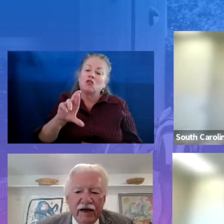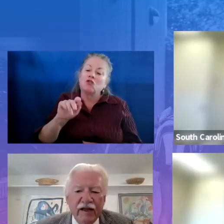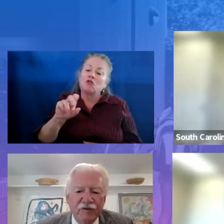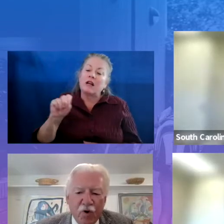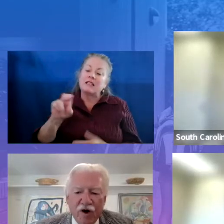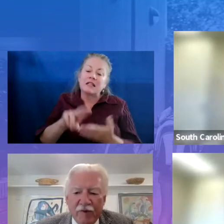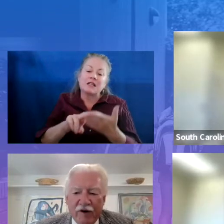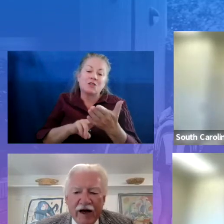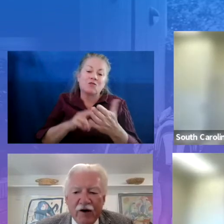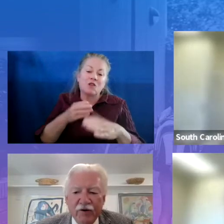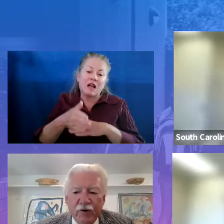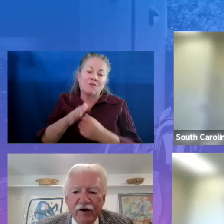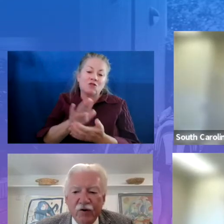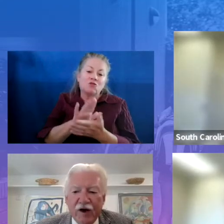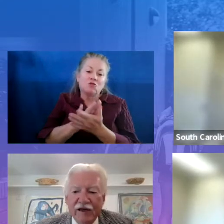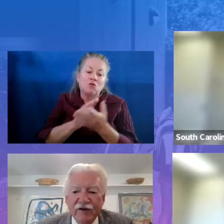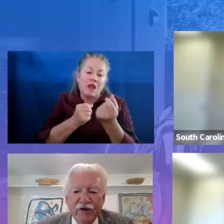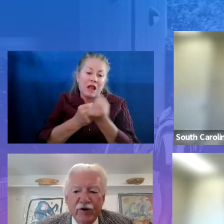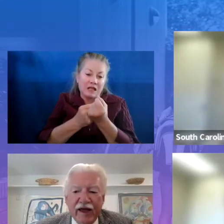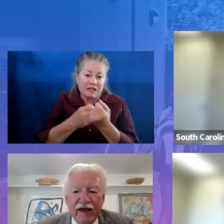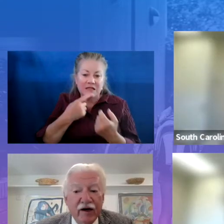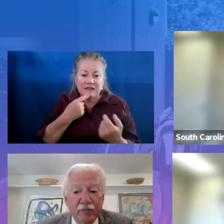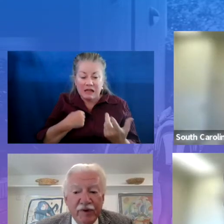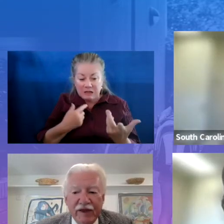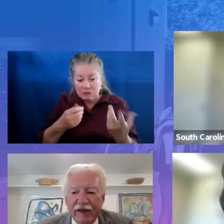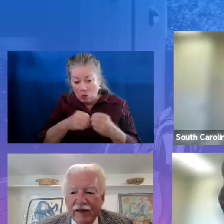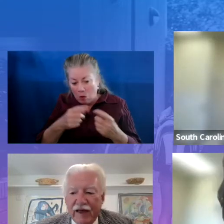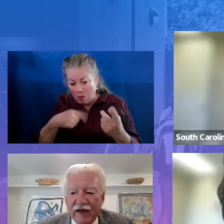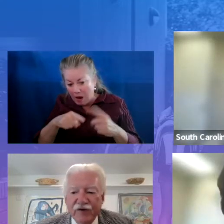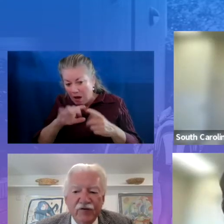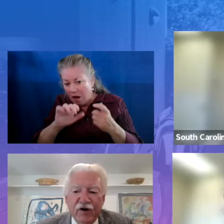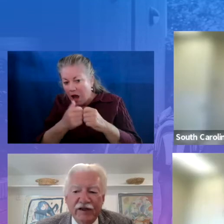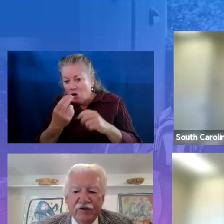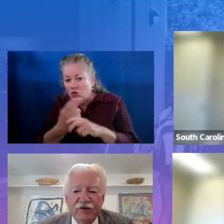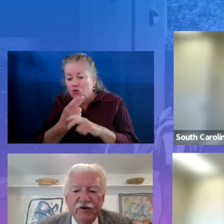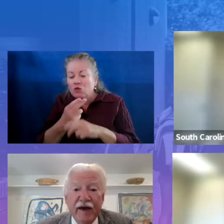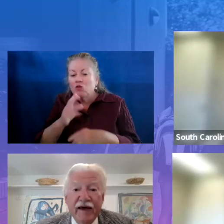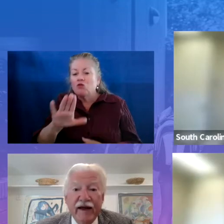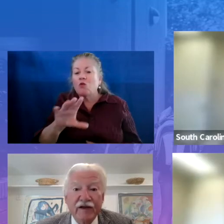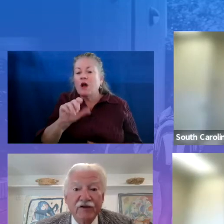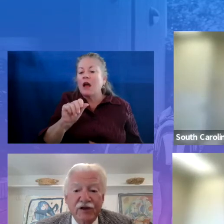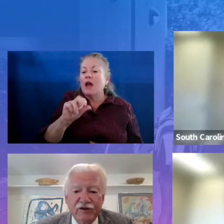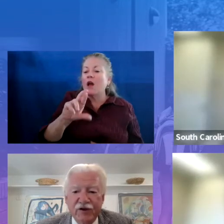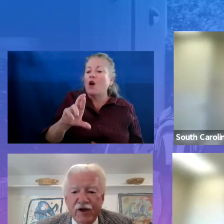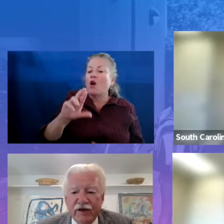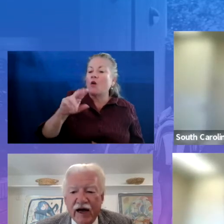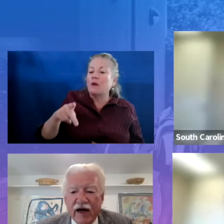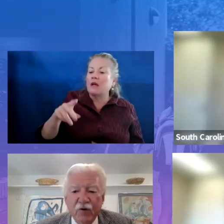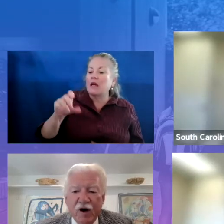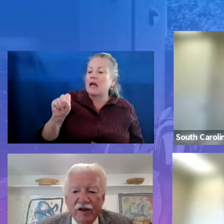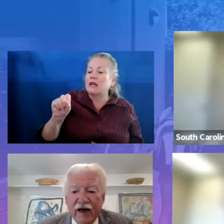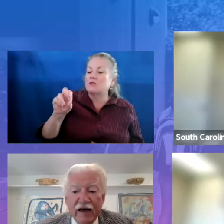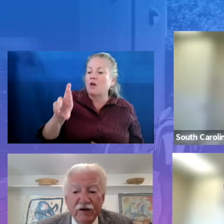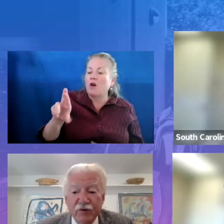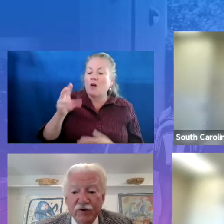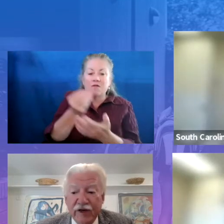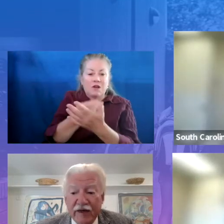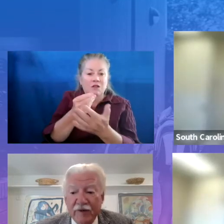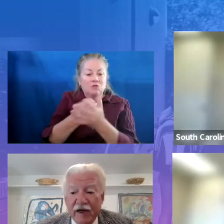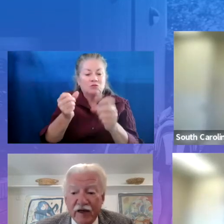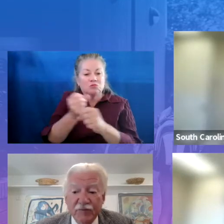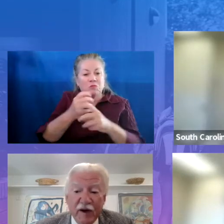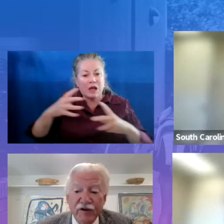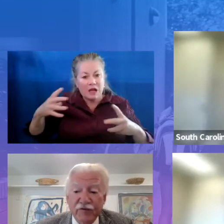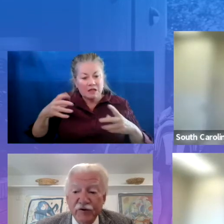Tell us more about how you are utilizing your AARP ESSER funds to expand access to high-quality out-of-school